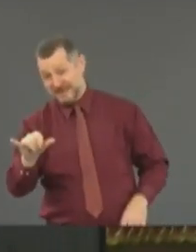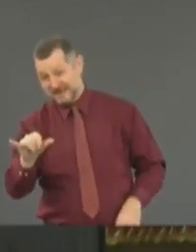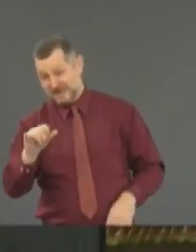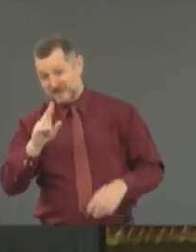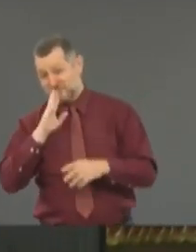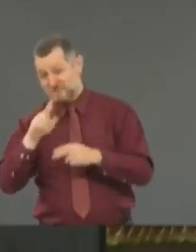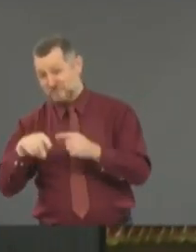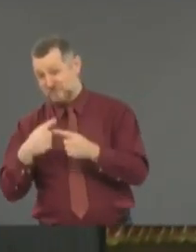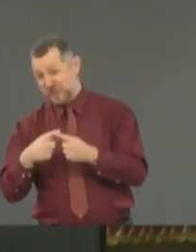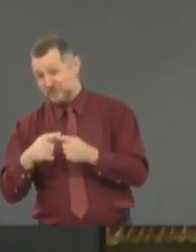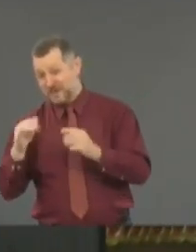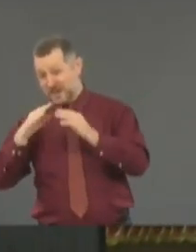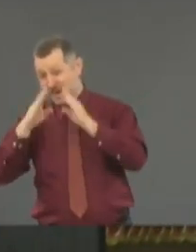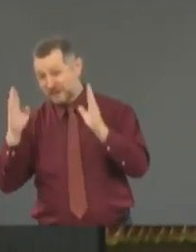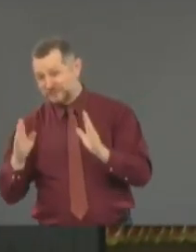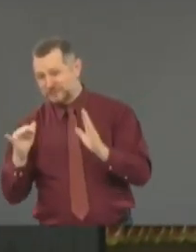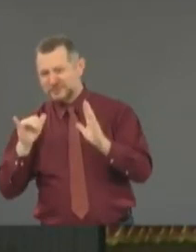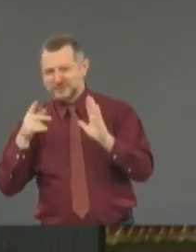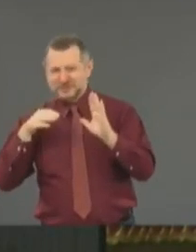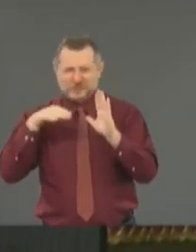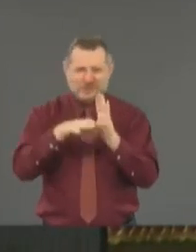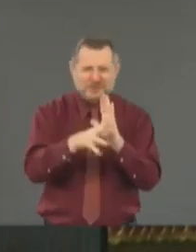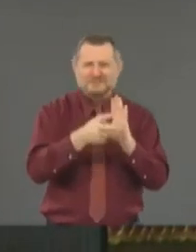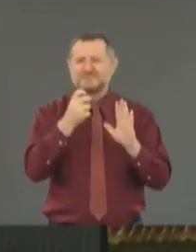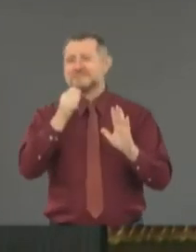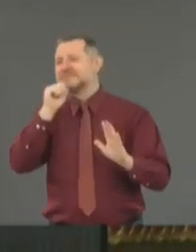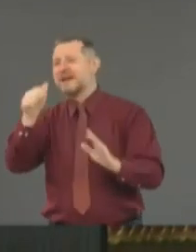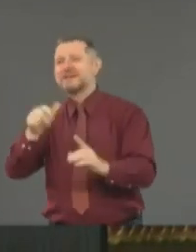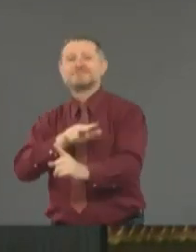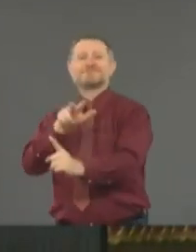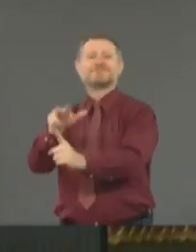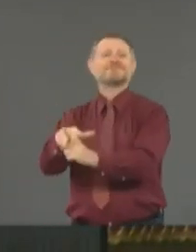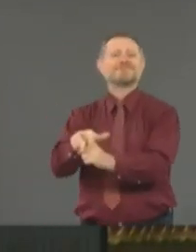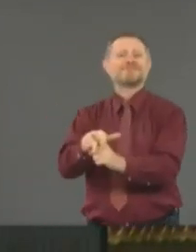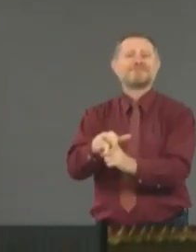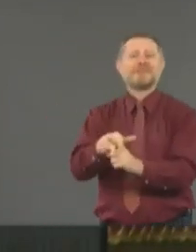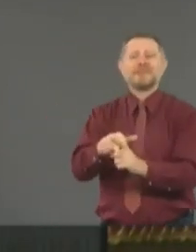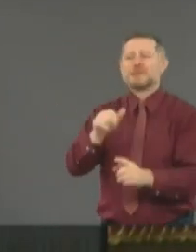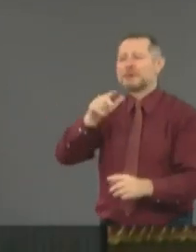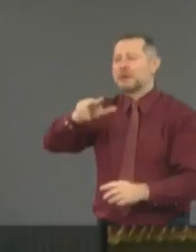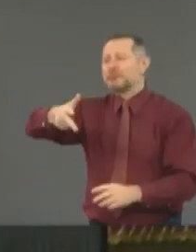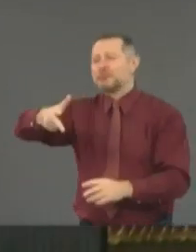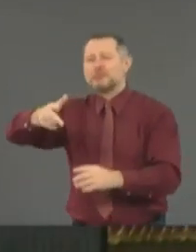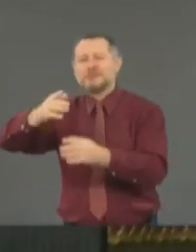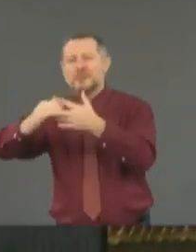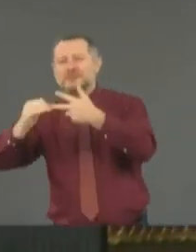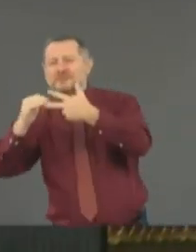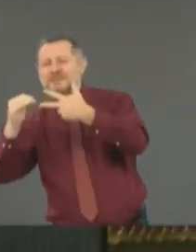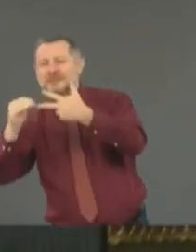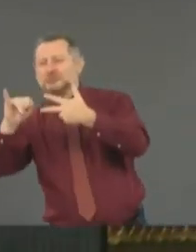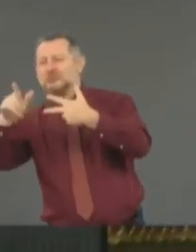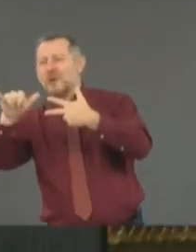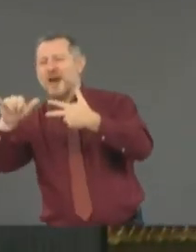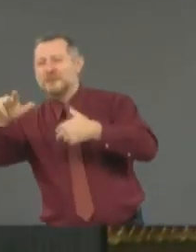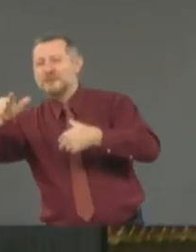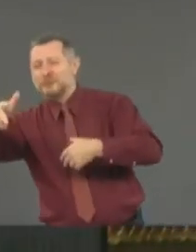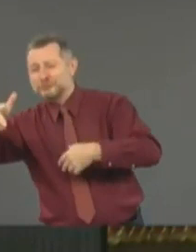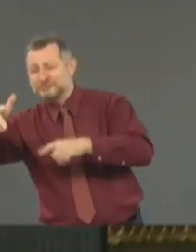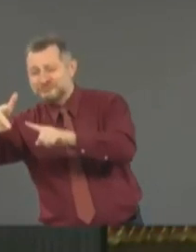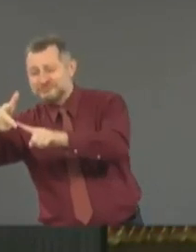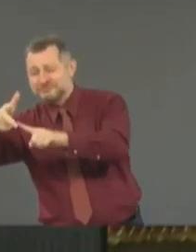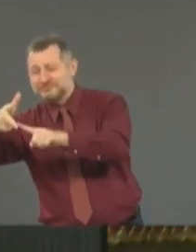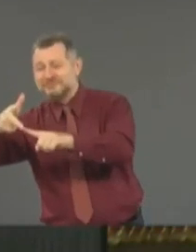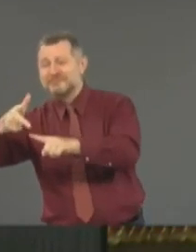a 90-day lag. This has always been the law. It wasn't changed in the budget. And it says that bail could be set if a person is,